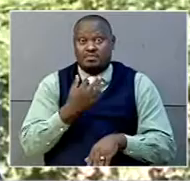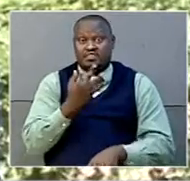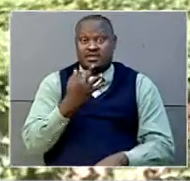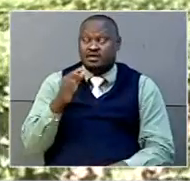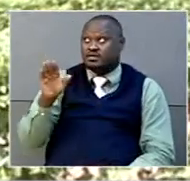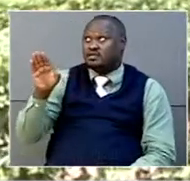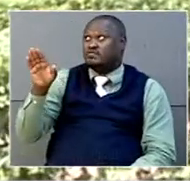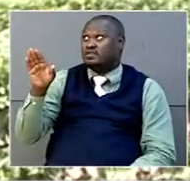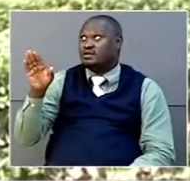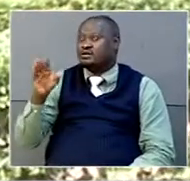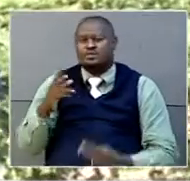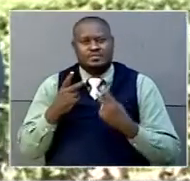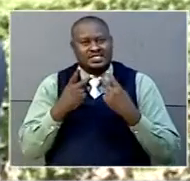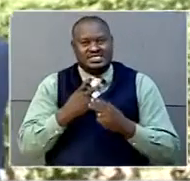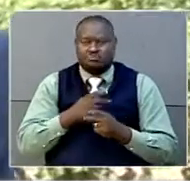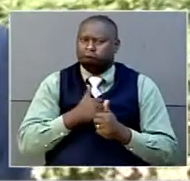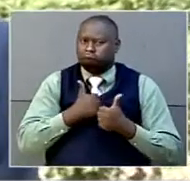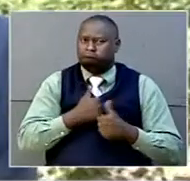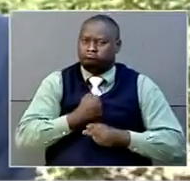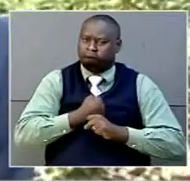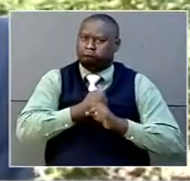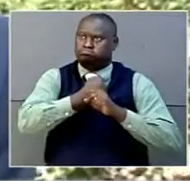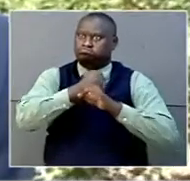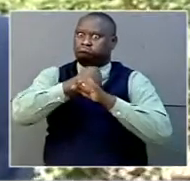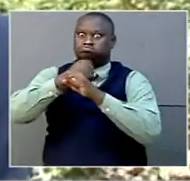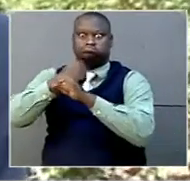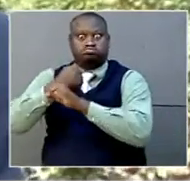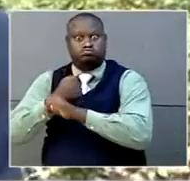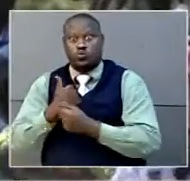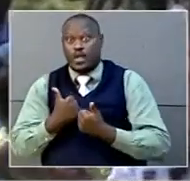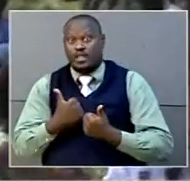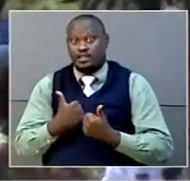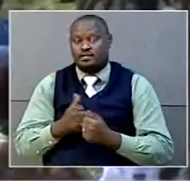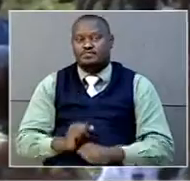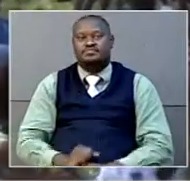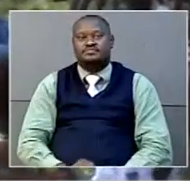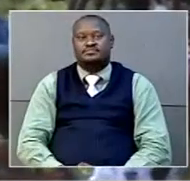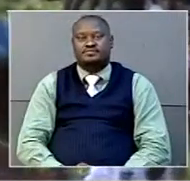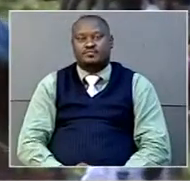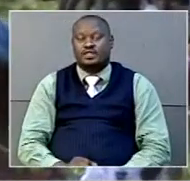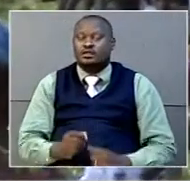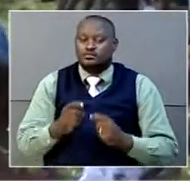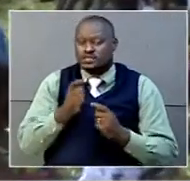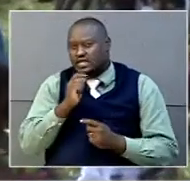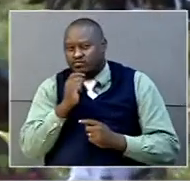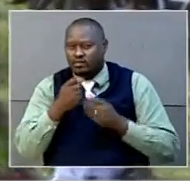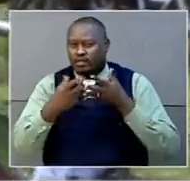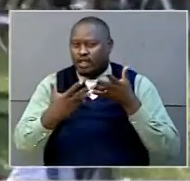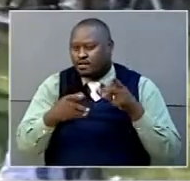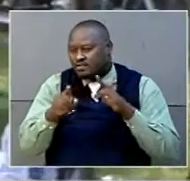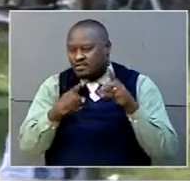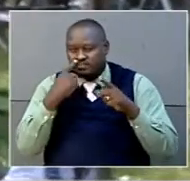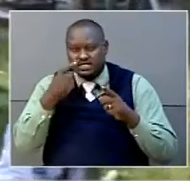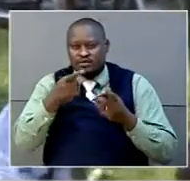we have moved a big step and everything is okay at the polling station. Our reporter visited various polling stations,